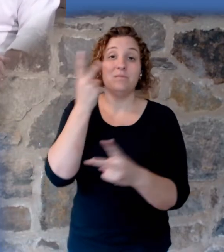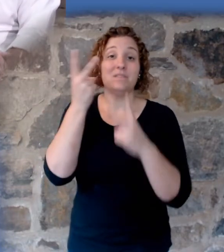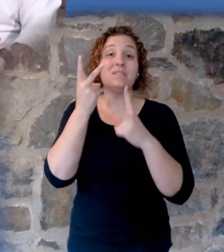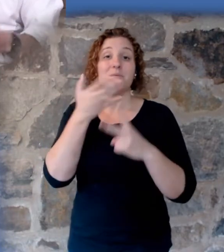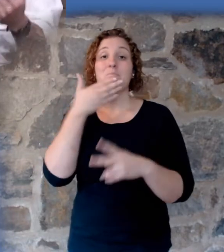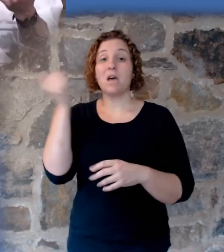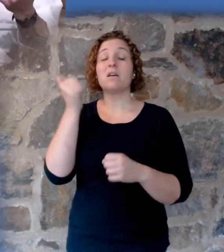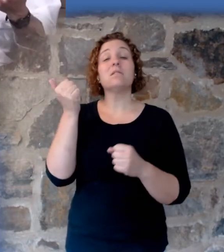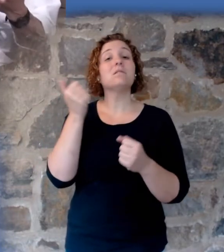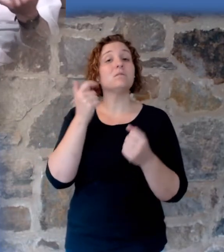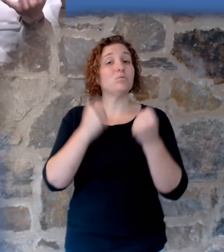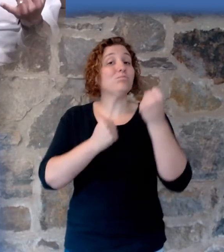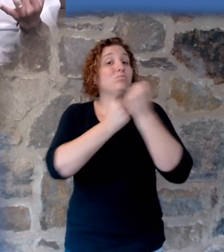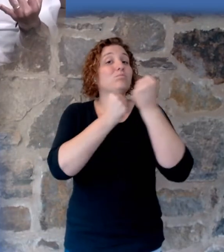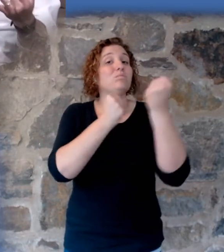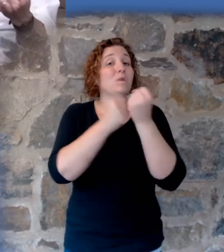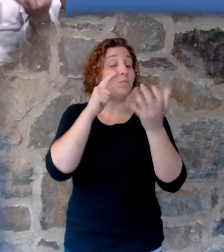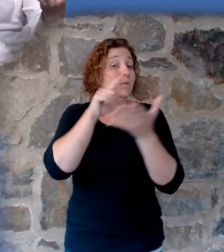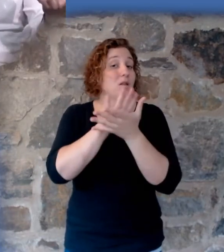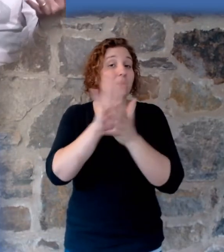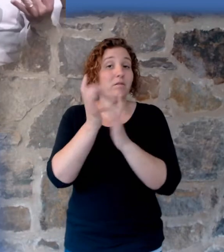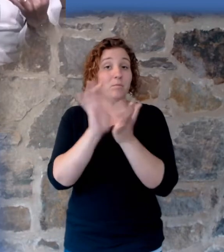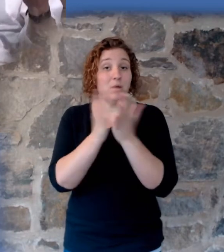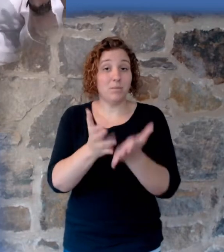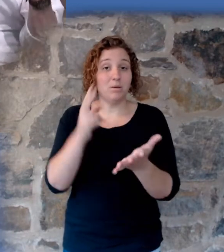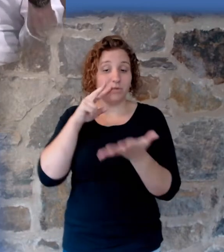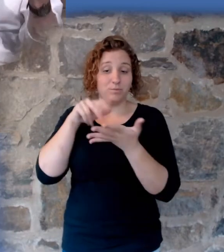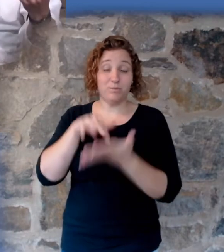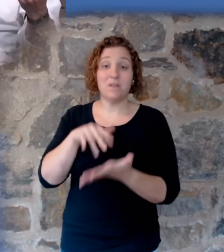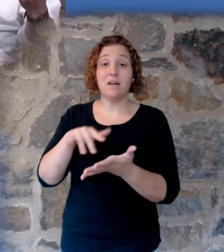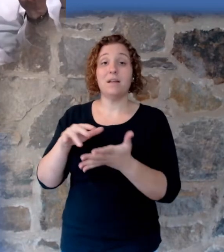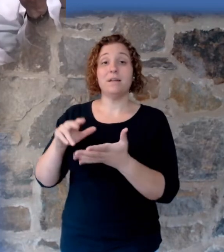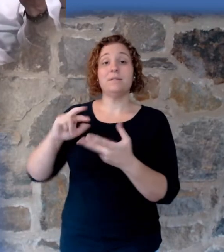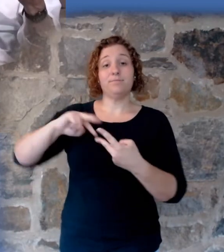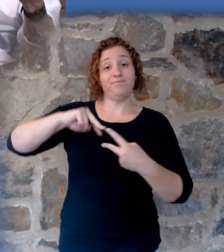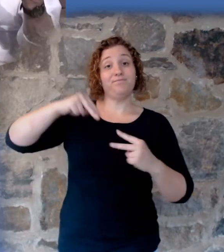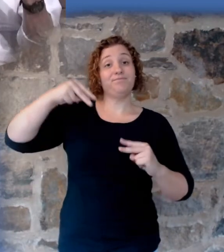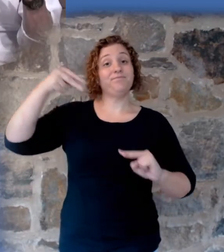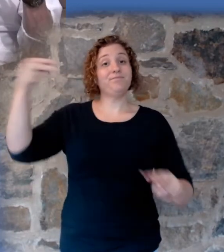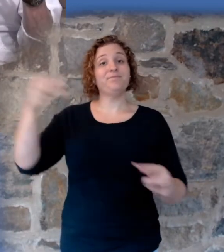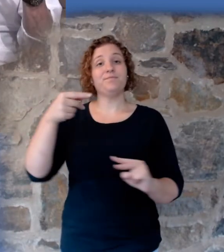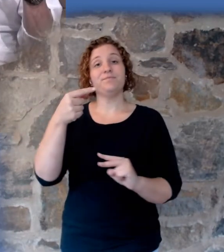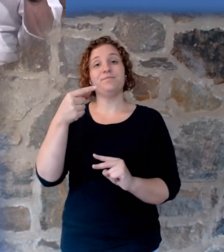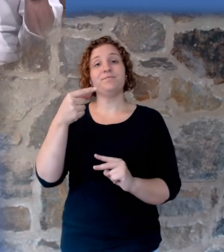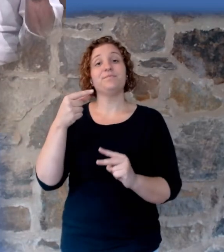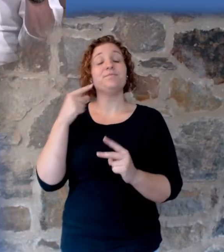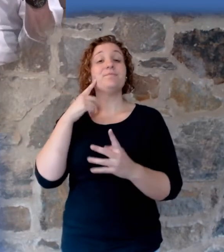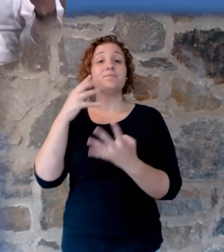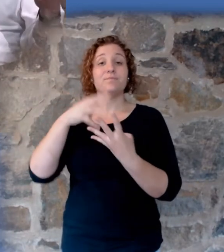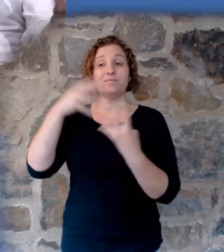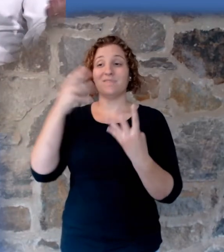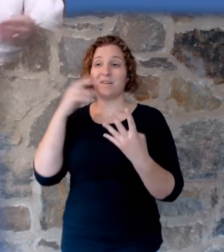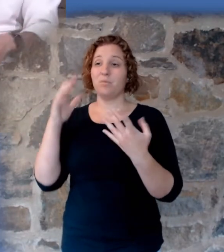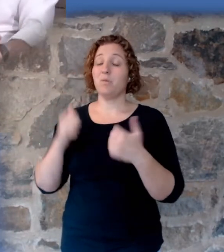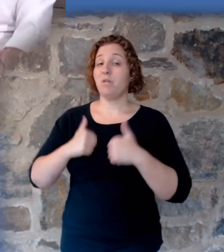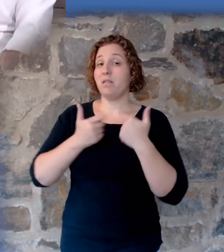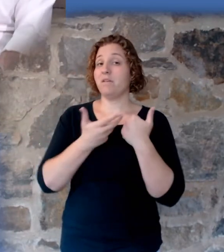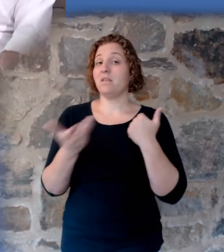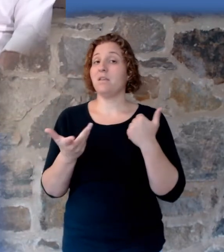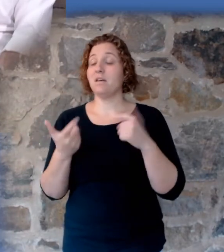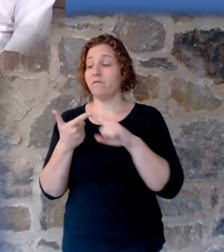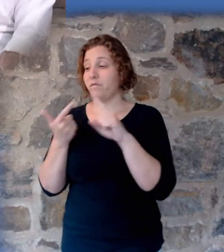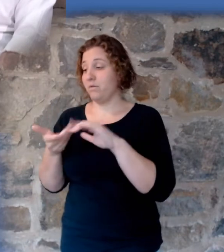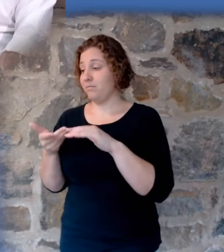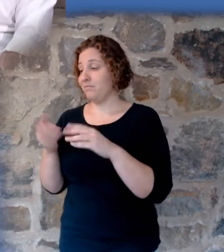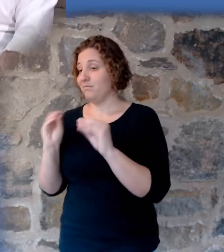what the Bible says as they study the genome, as biologists realize you can't just get living material from non-living material and on and on and on into